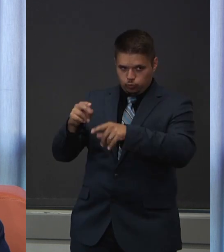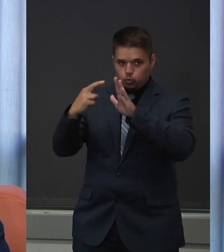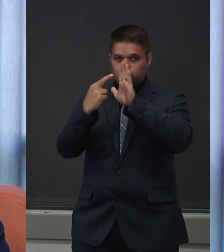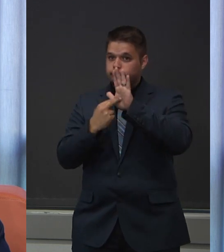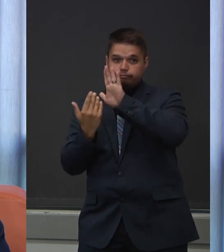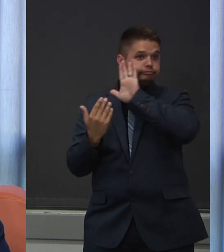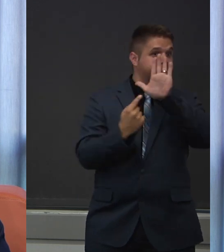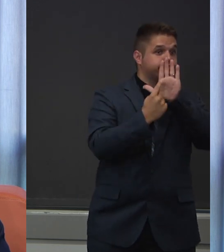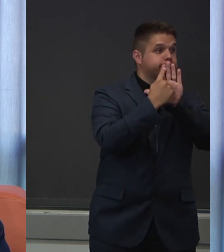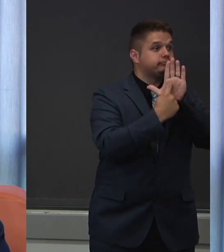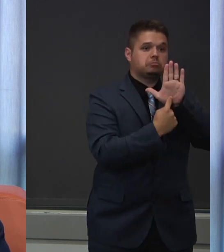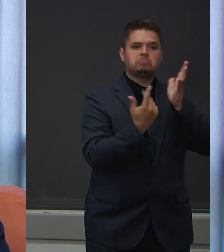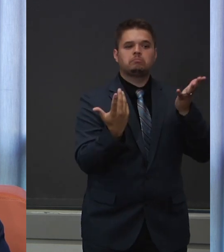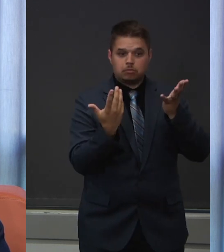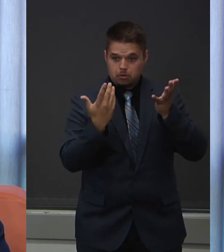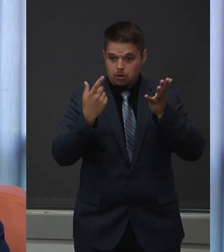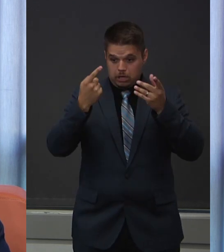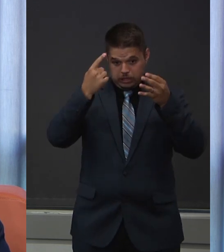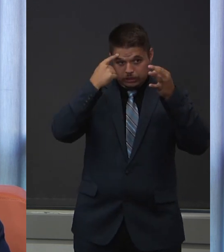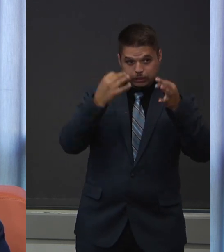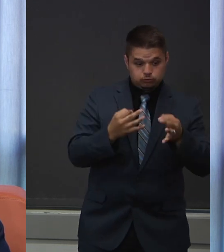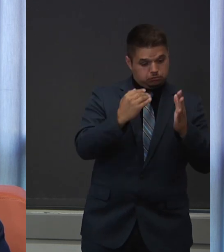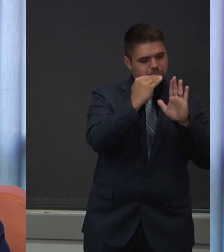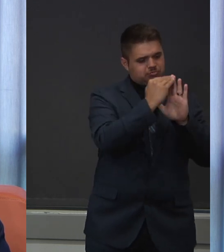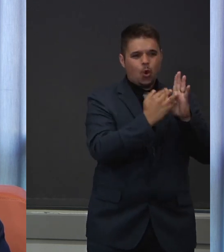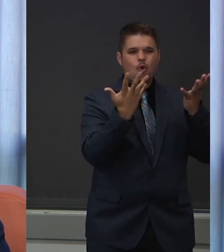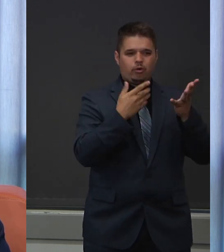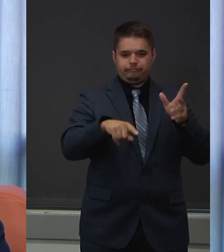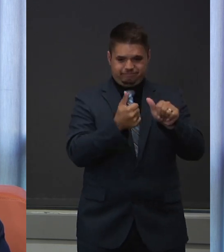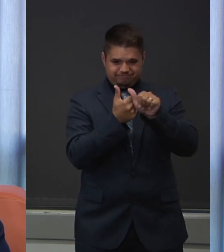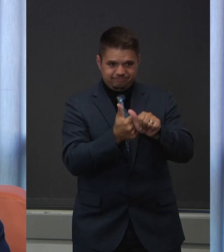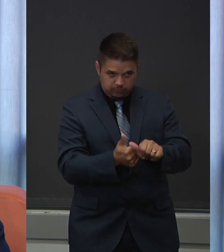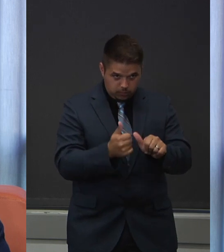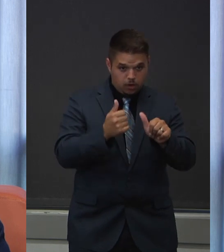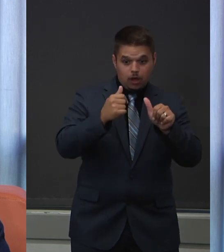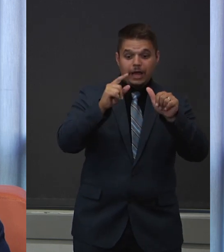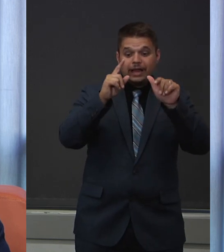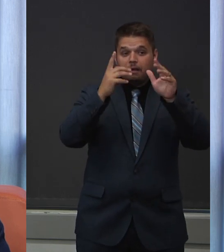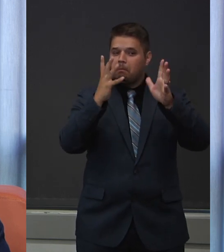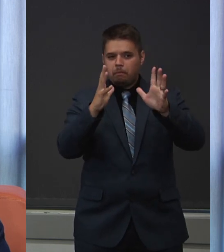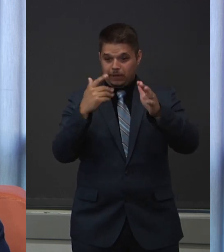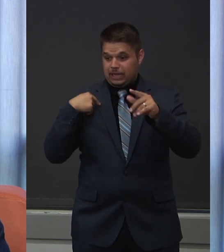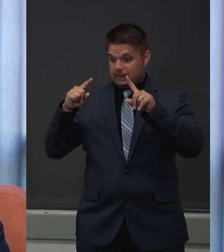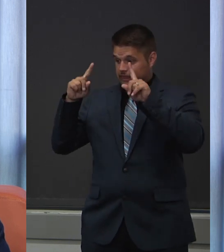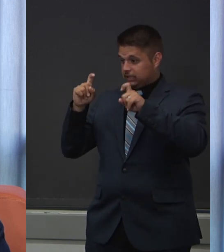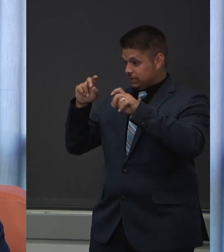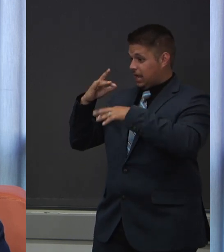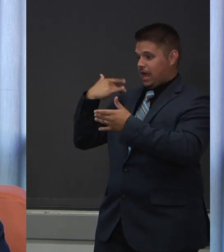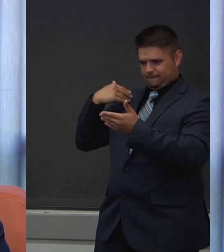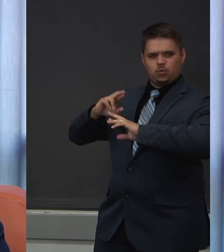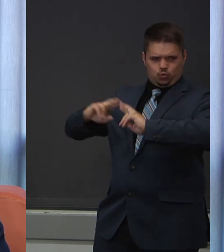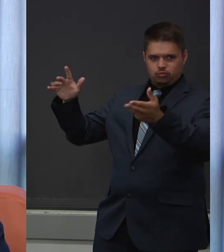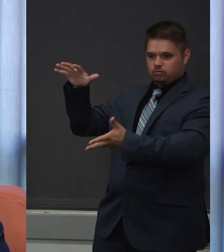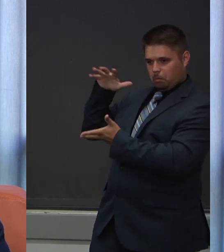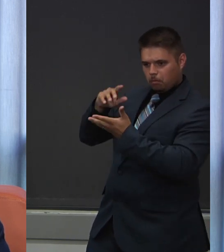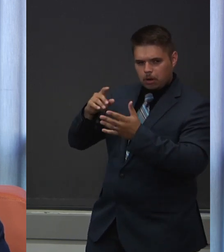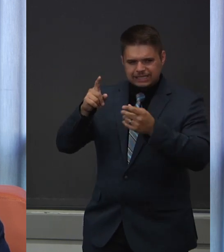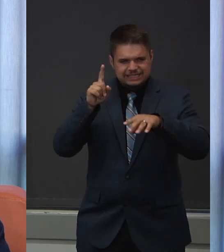These guidelines have changed as more testing has become available, as we learn more about this disease and its spread in Oregon.